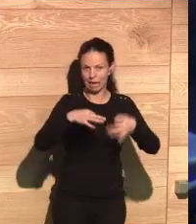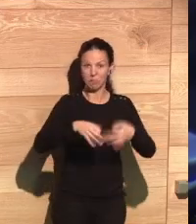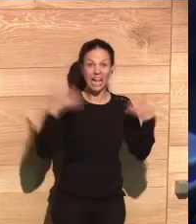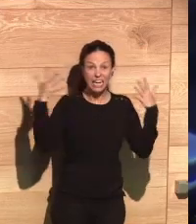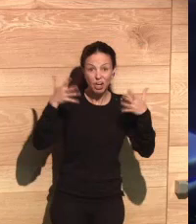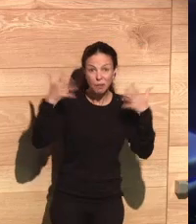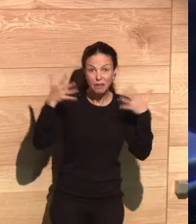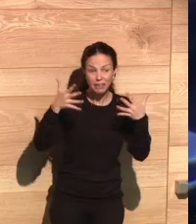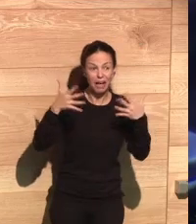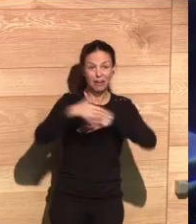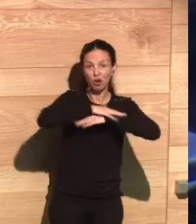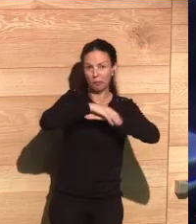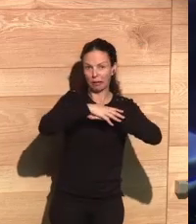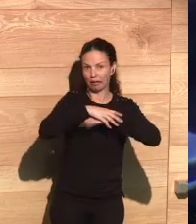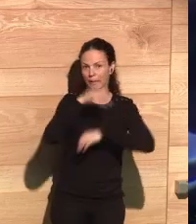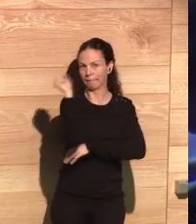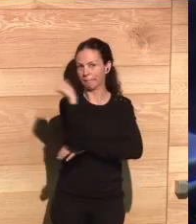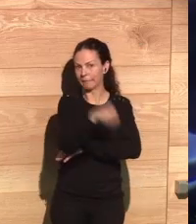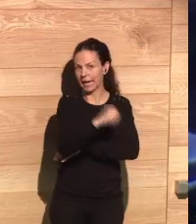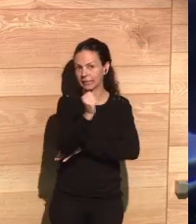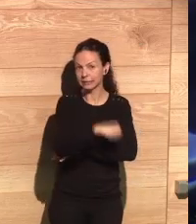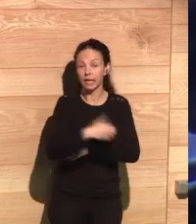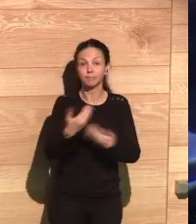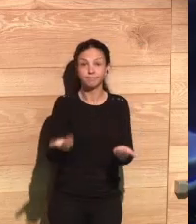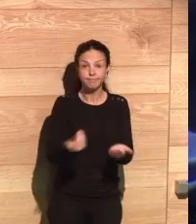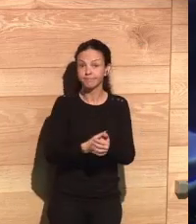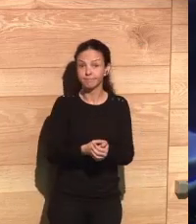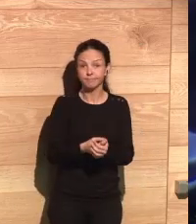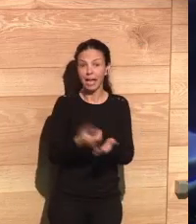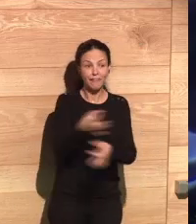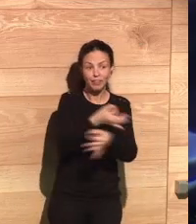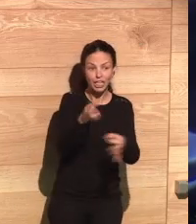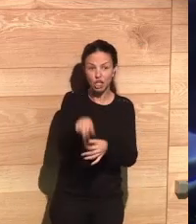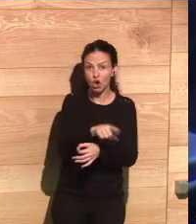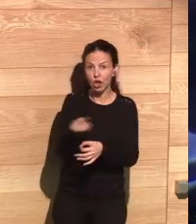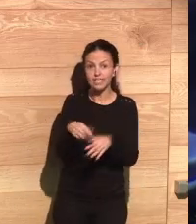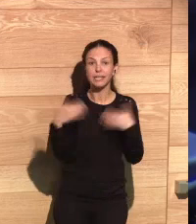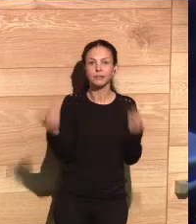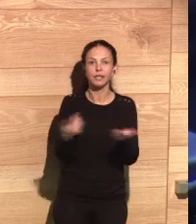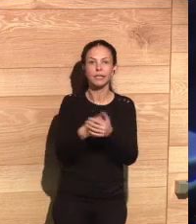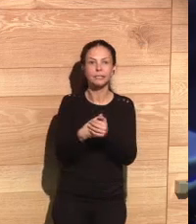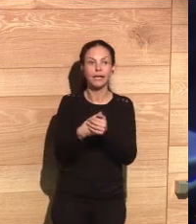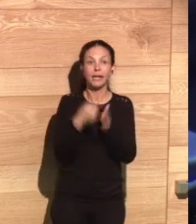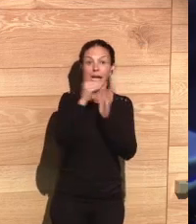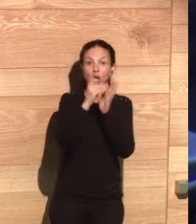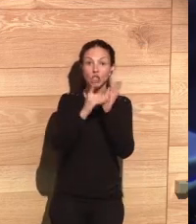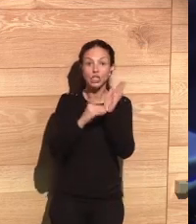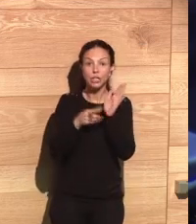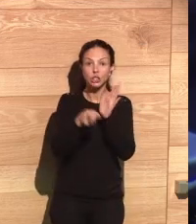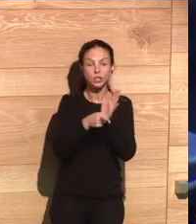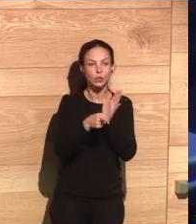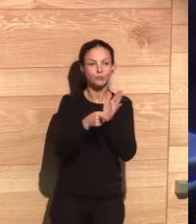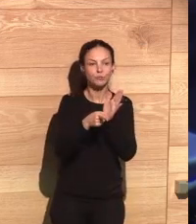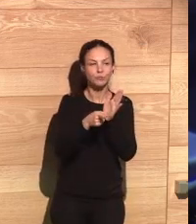recommendations. And people kept doing the same thing. And nobody followed the advice of the government. So these measures were